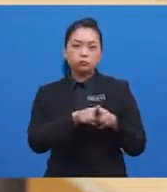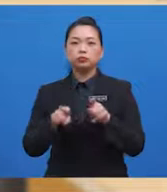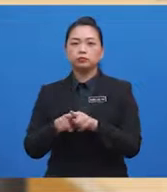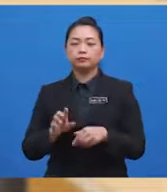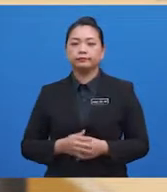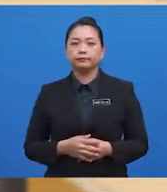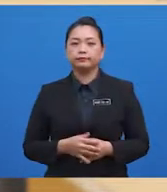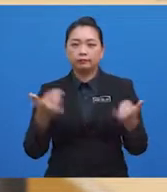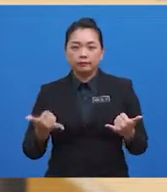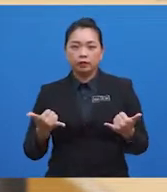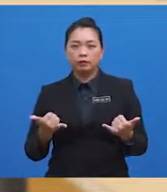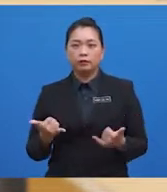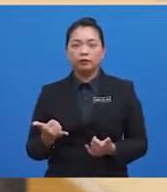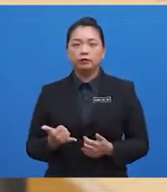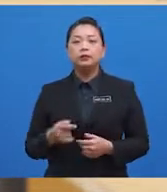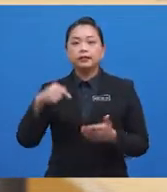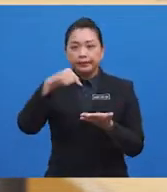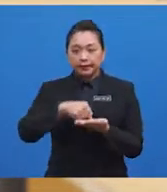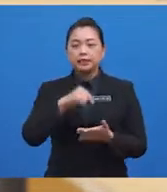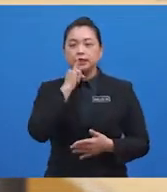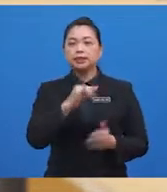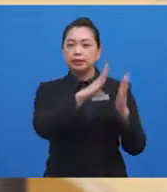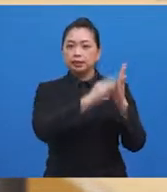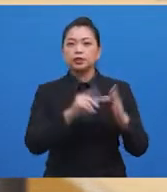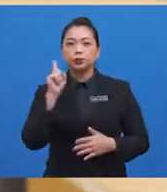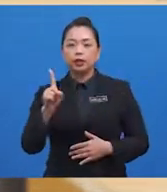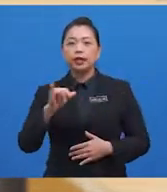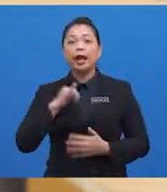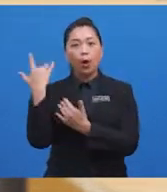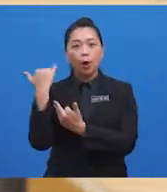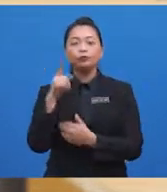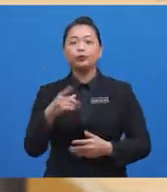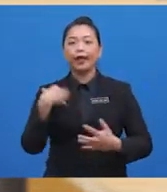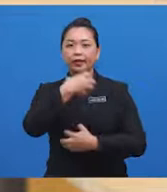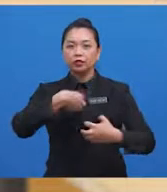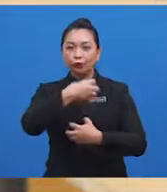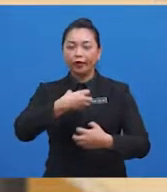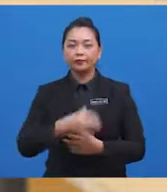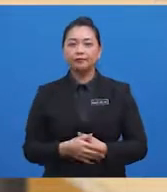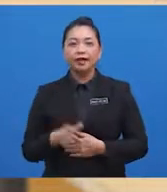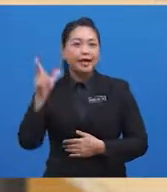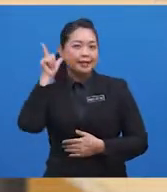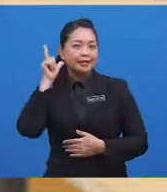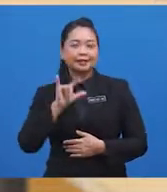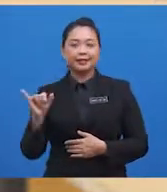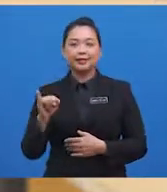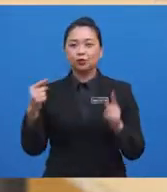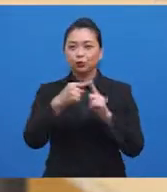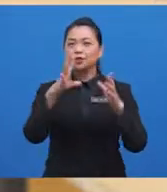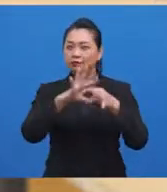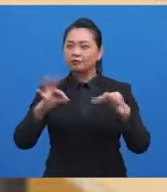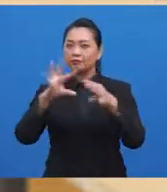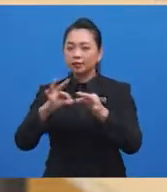Now, this is text one, and I hope you have enjoyed listening to the story